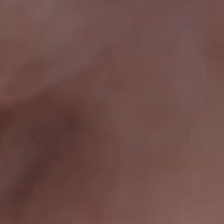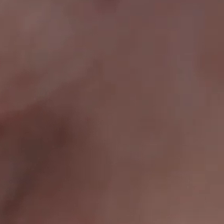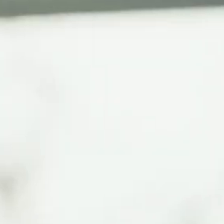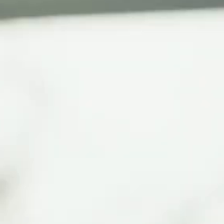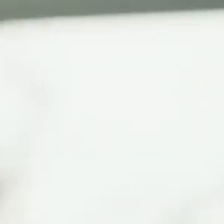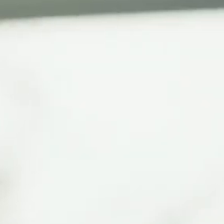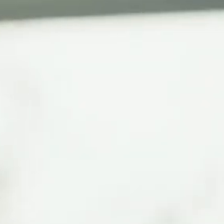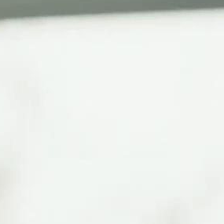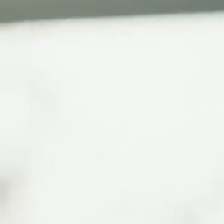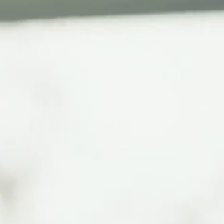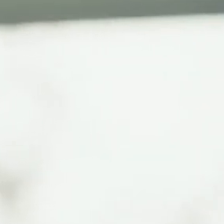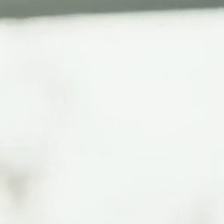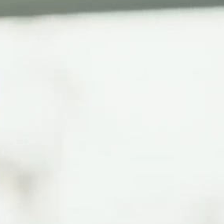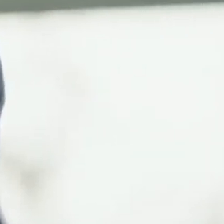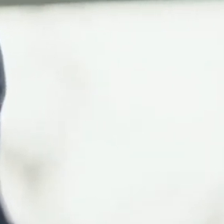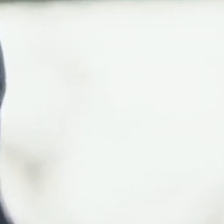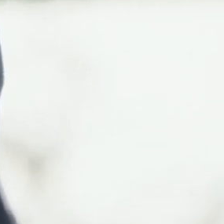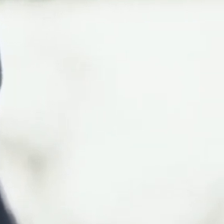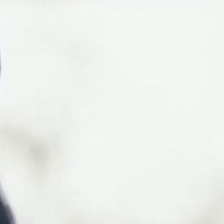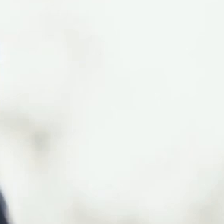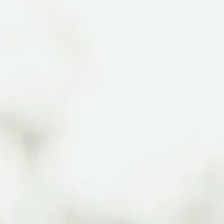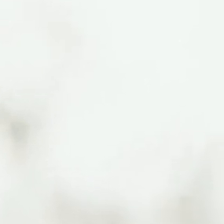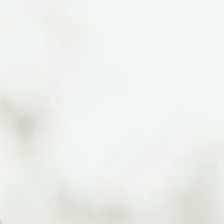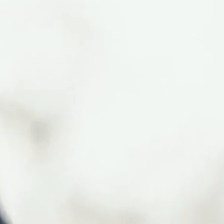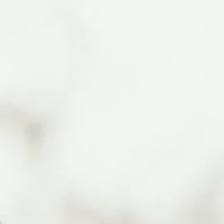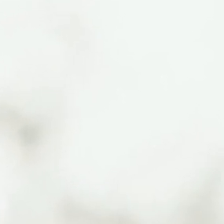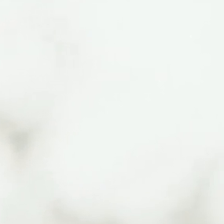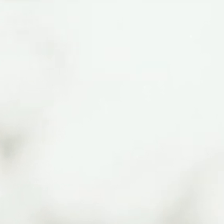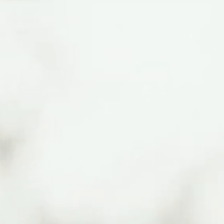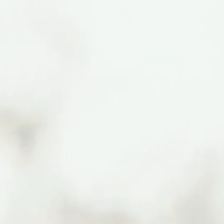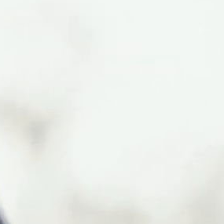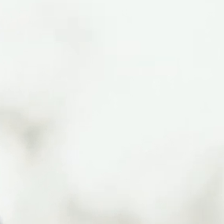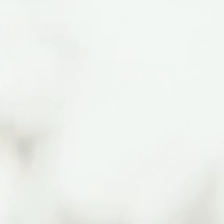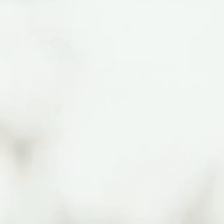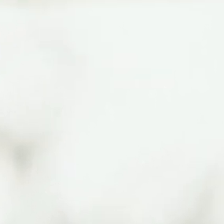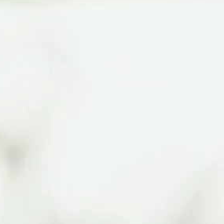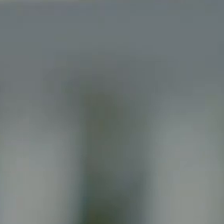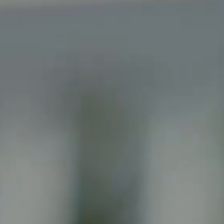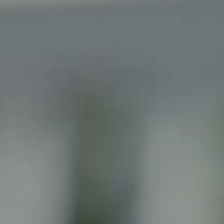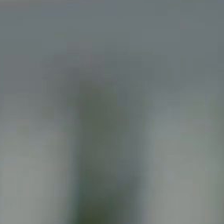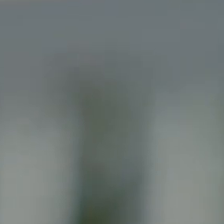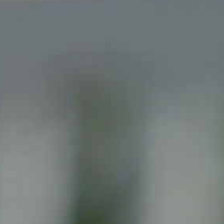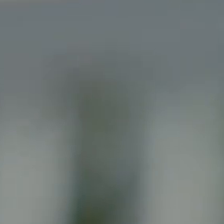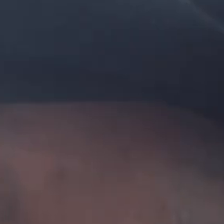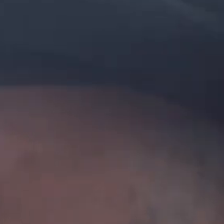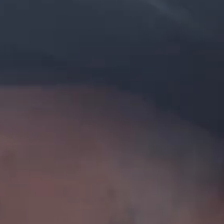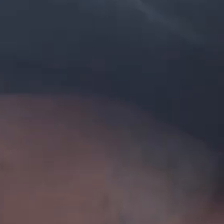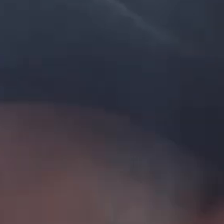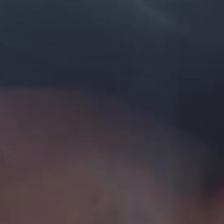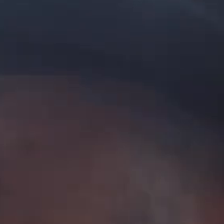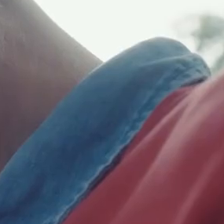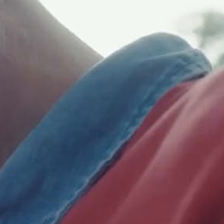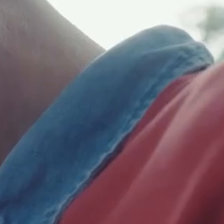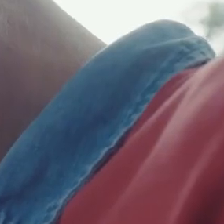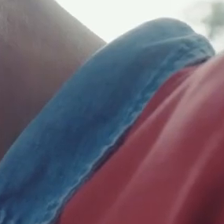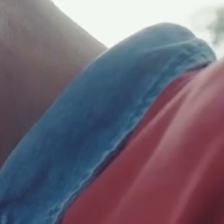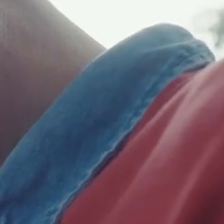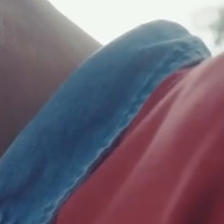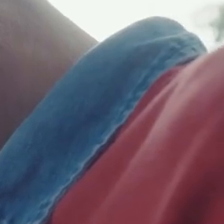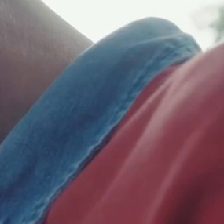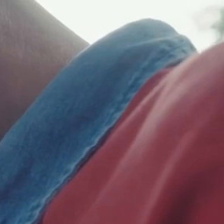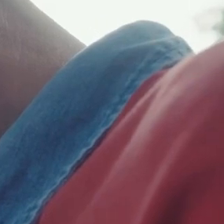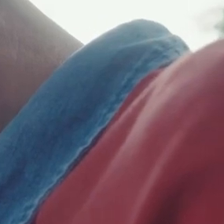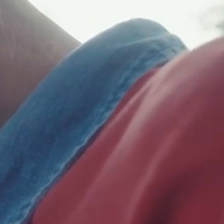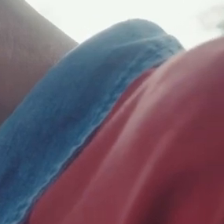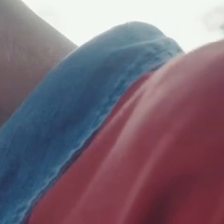Ravens. Video available. Playing fantasy sports is my way to connect to the games that I grew up loving. Austin